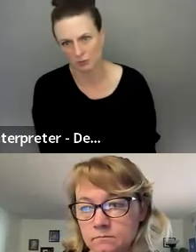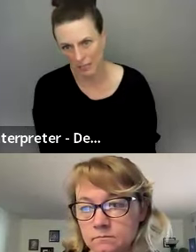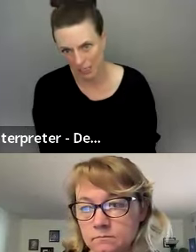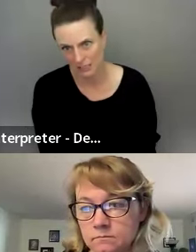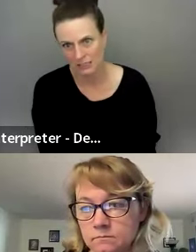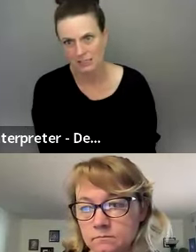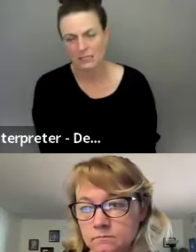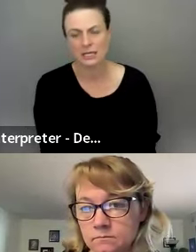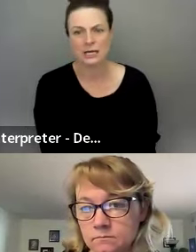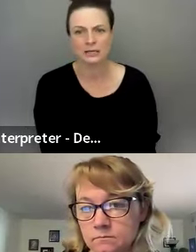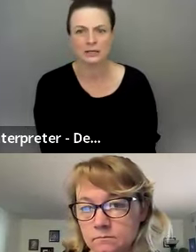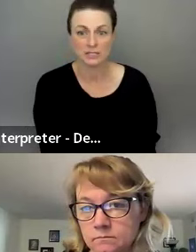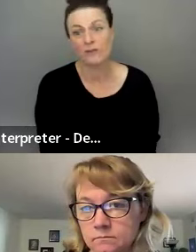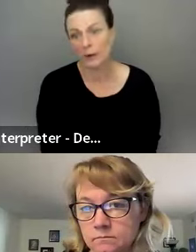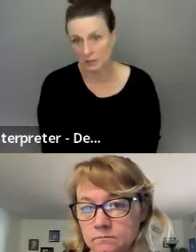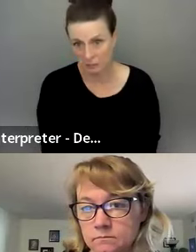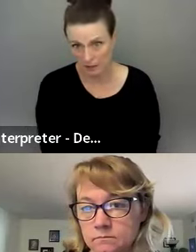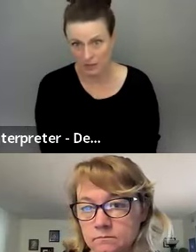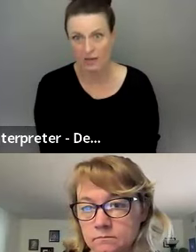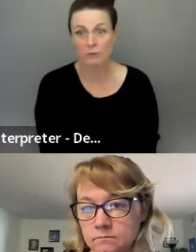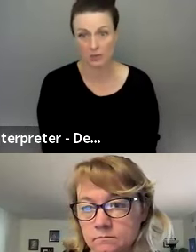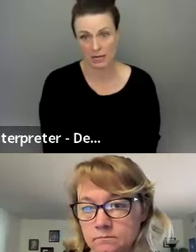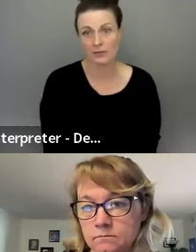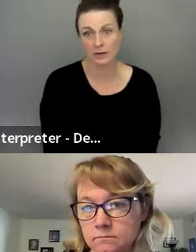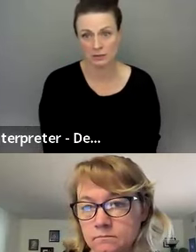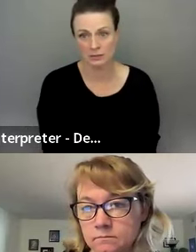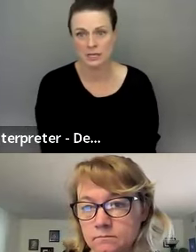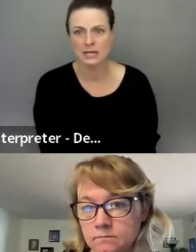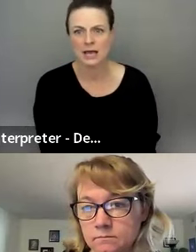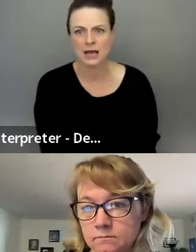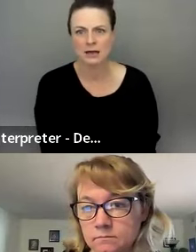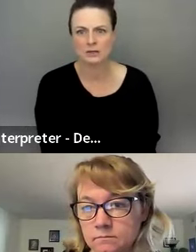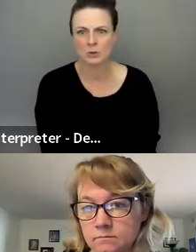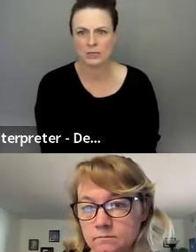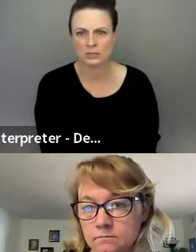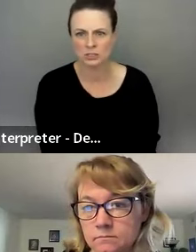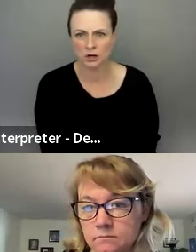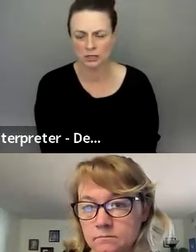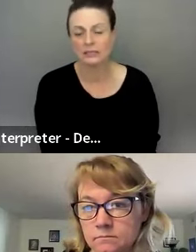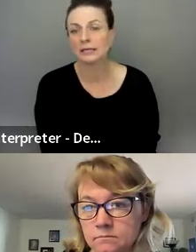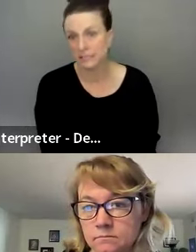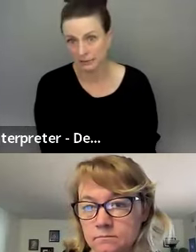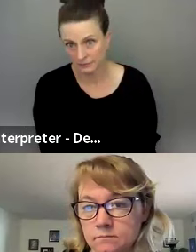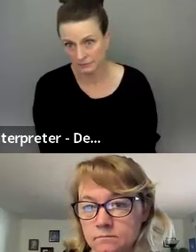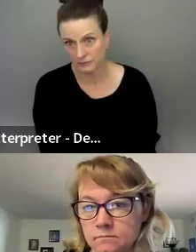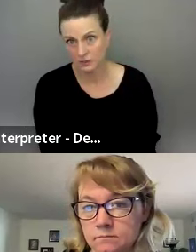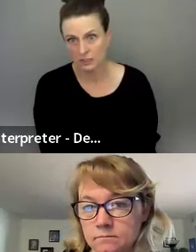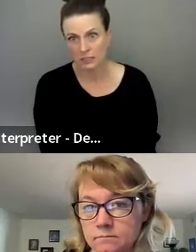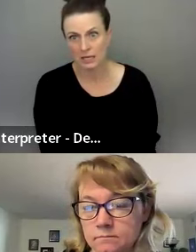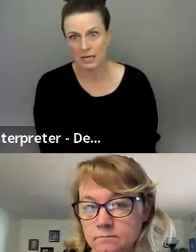put it on social media, and you know, it's Deaf Awareness Month, and we put it out there. And we start in LinkedIn.